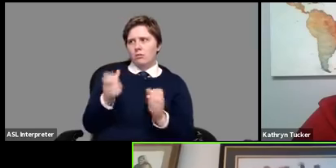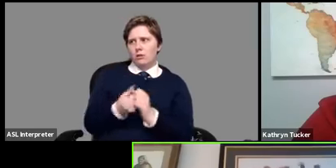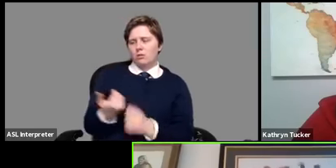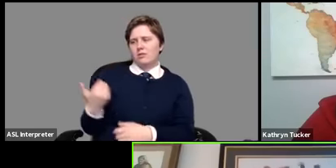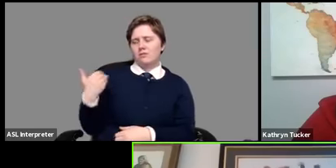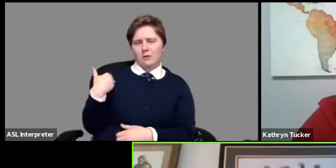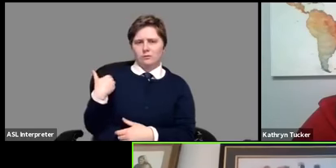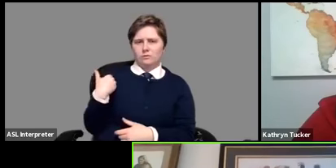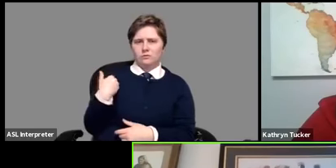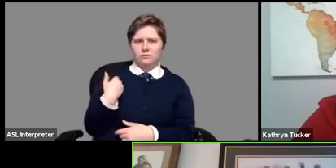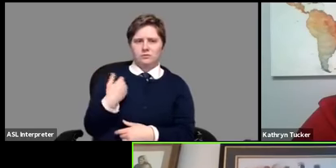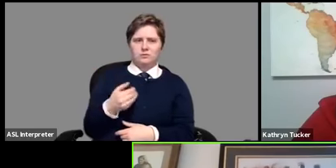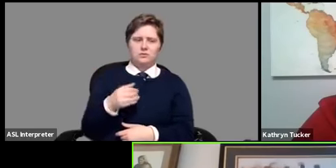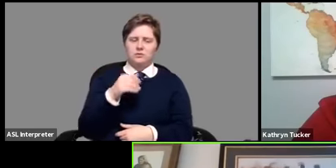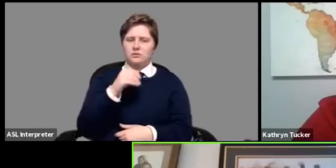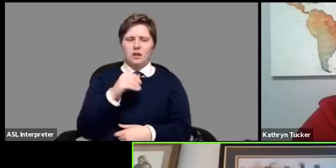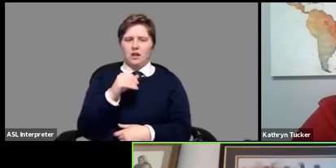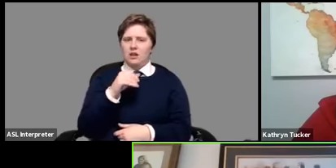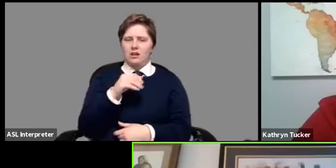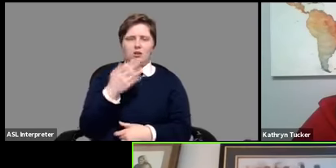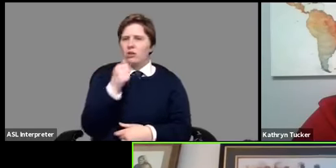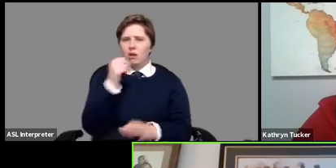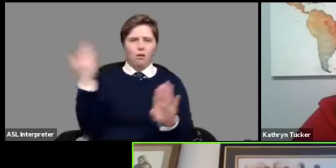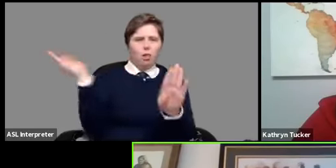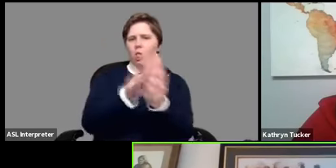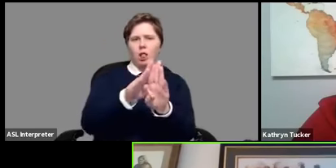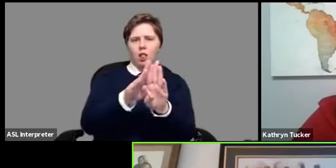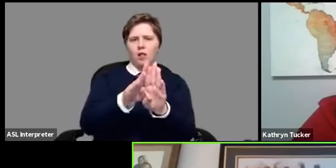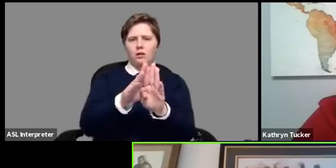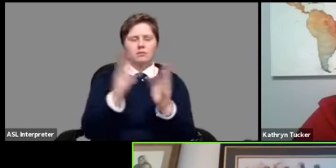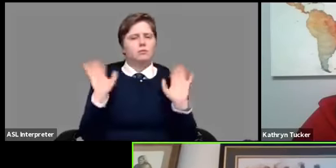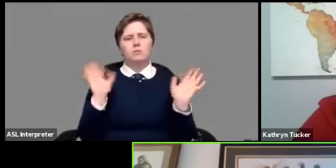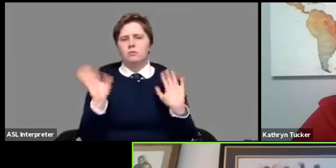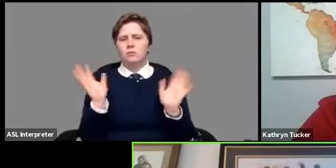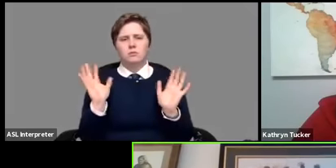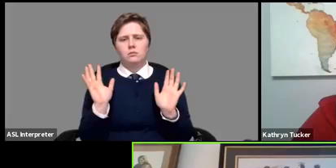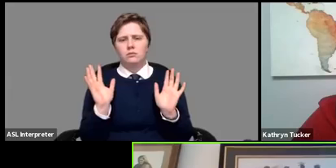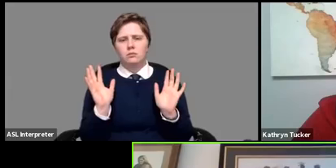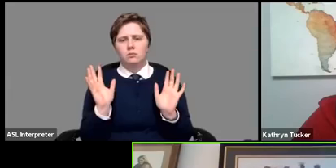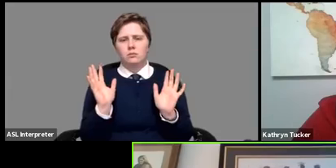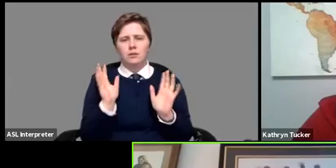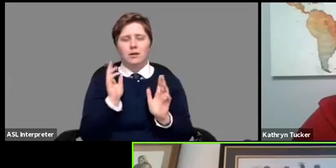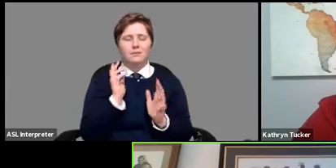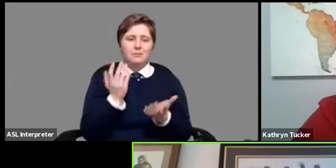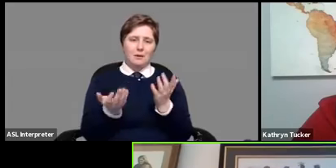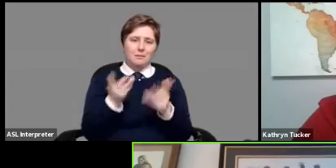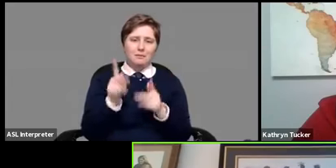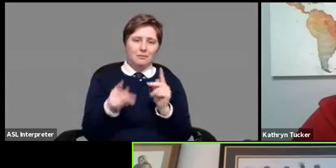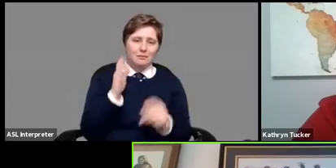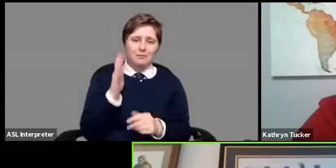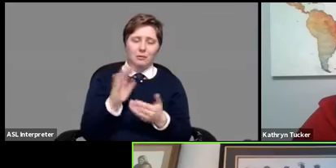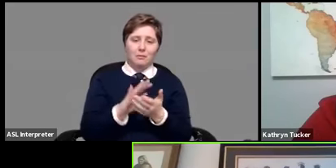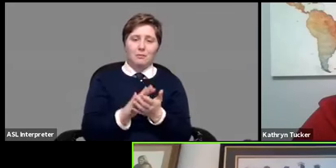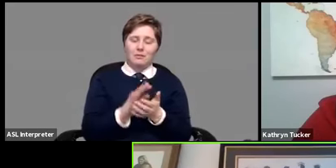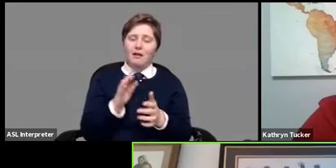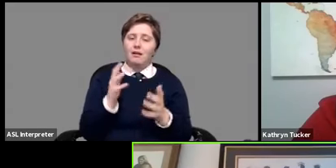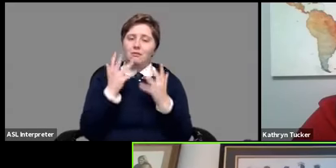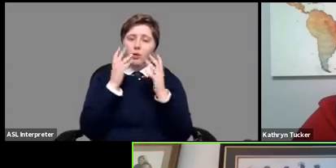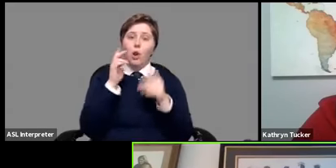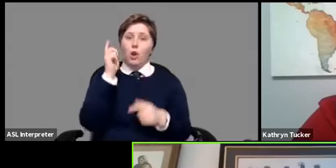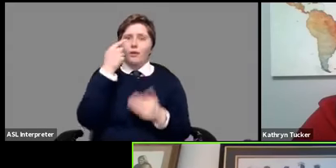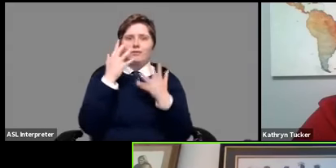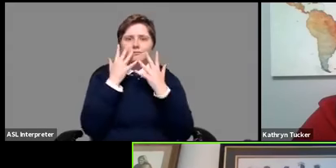you're not going to get the door slammed in your face most often um and probably people are going to be very nice to you